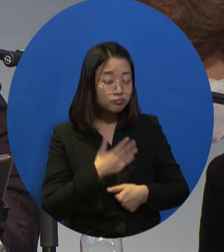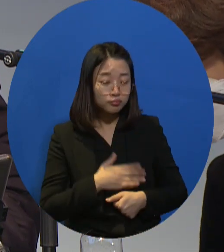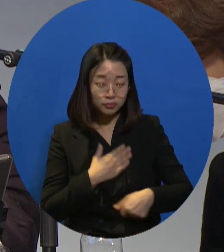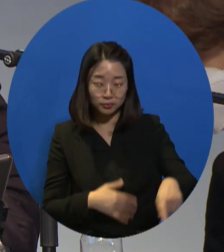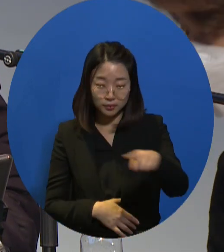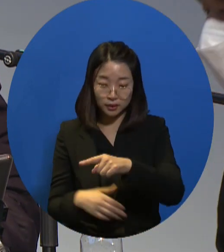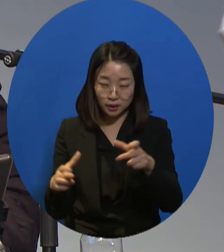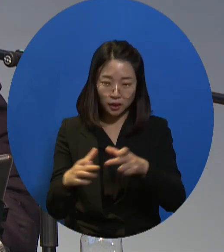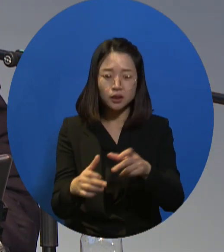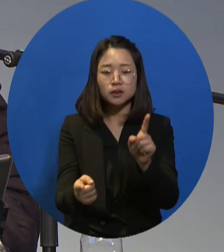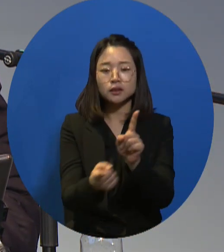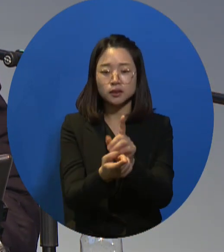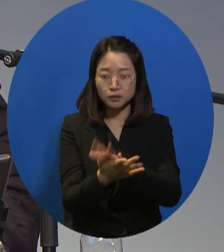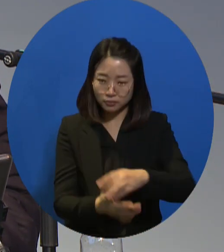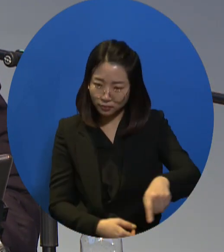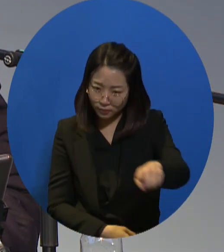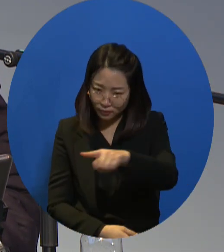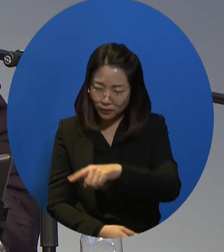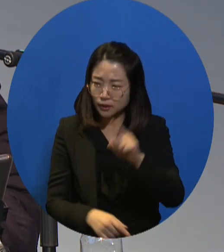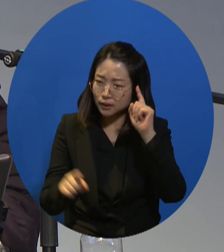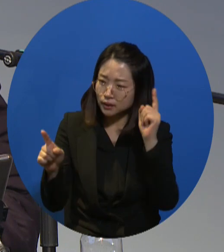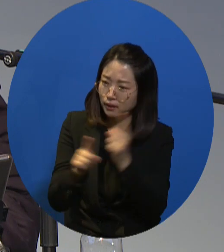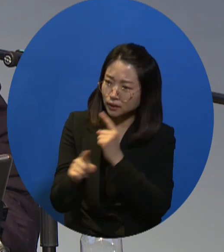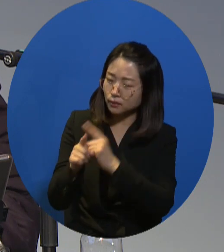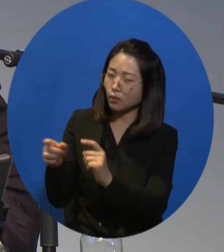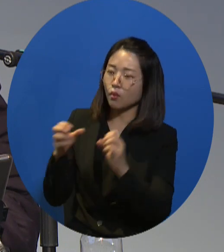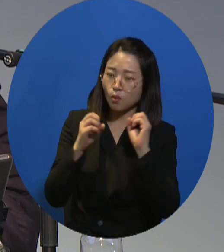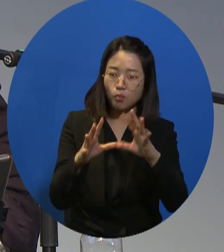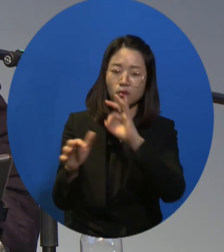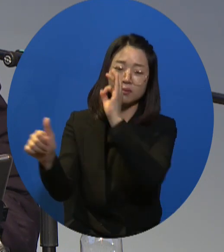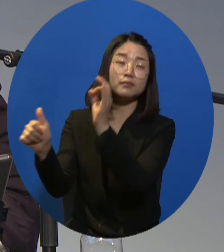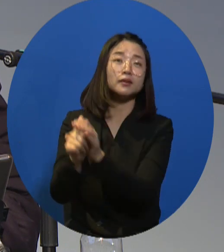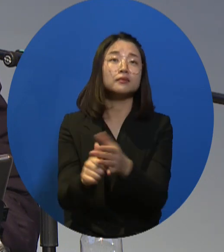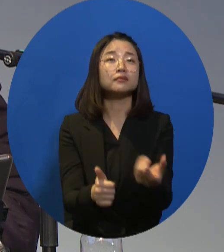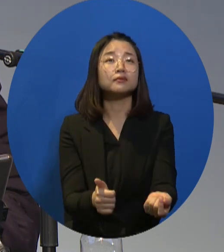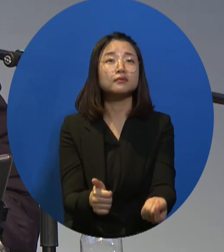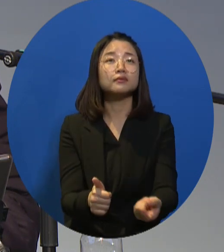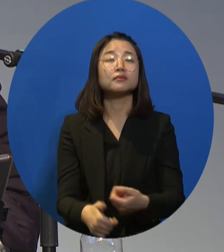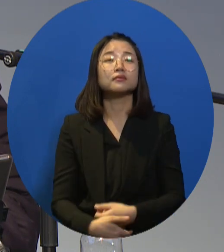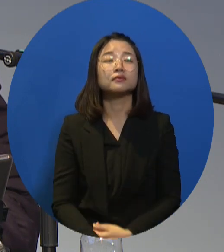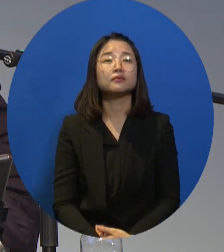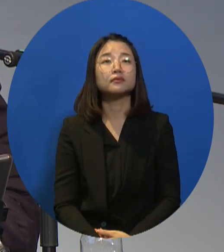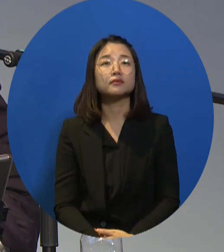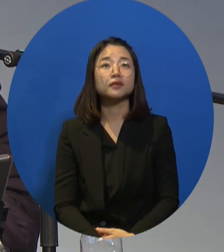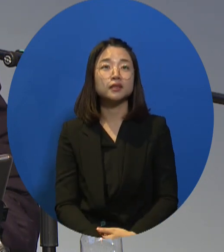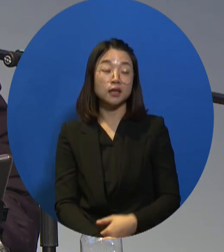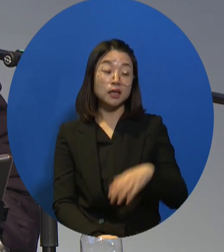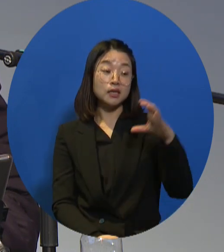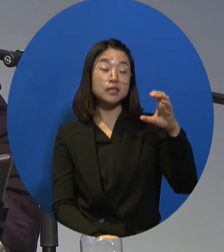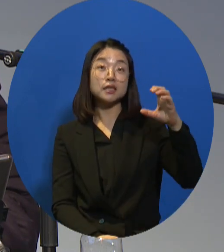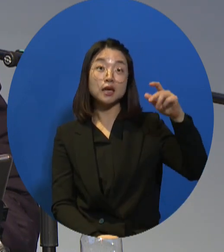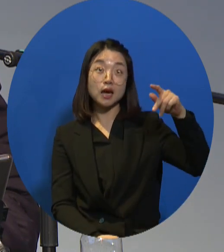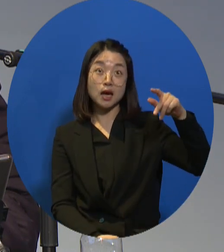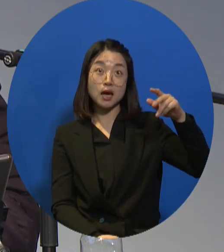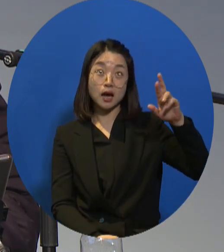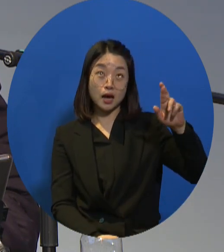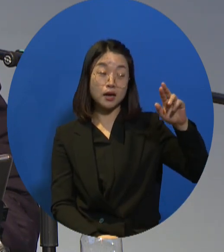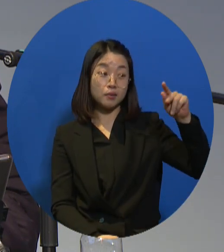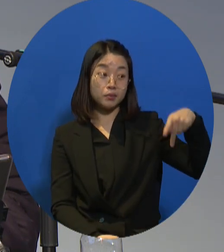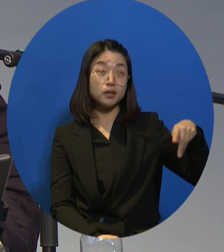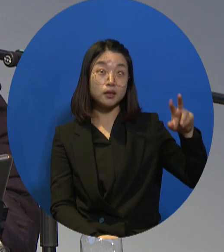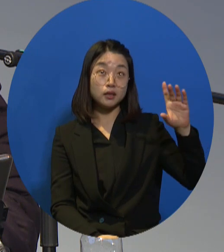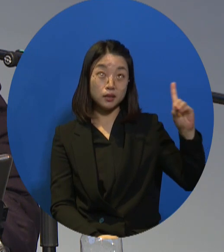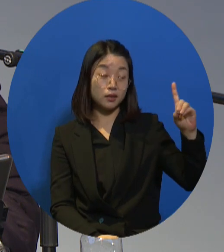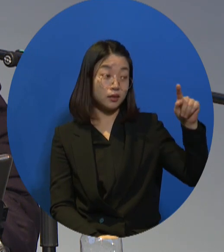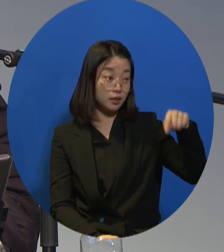challenges and we were not making much progress. But here, based on